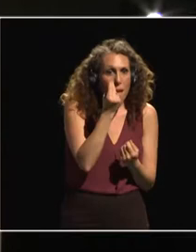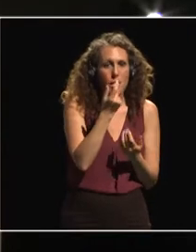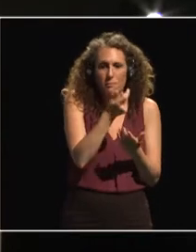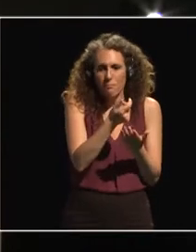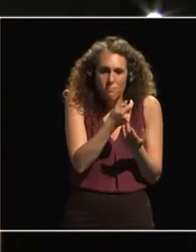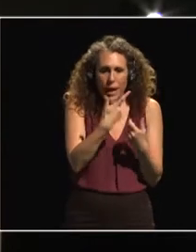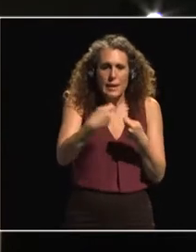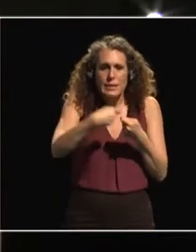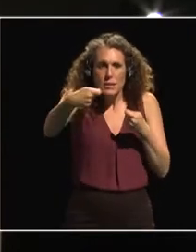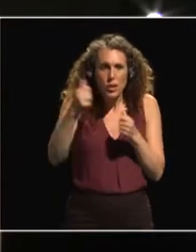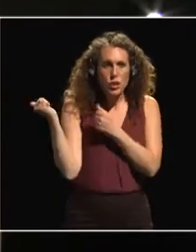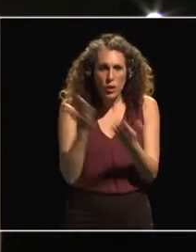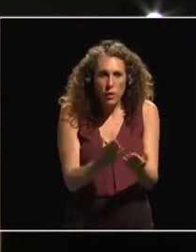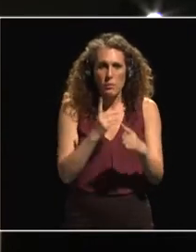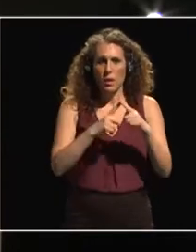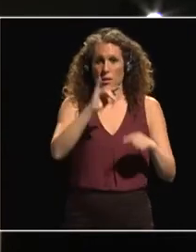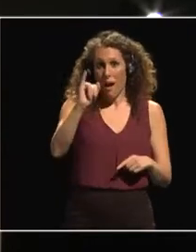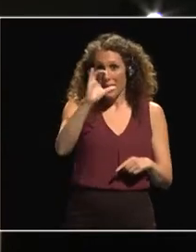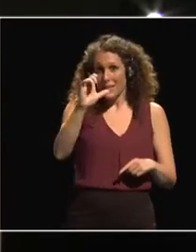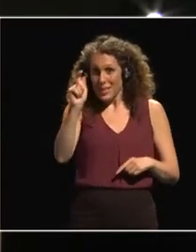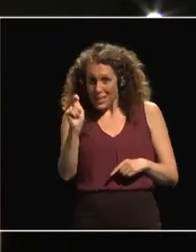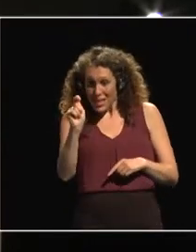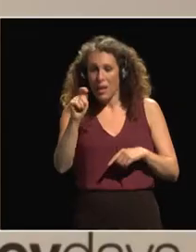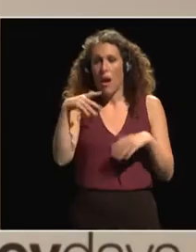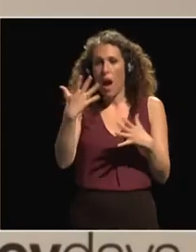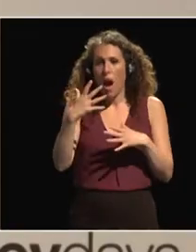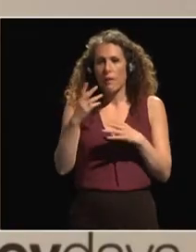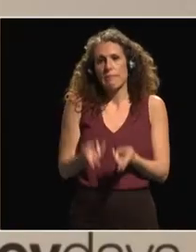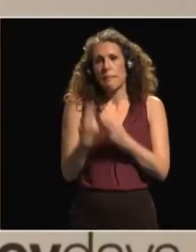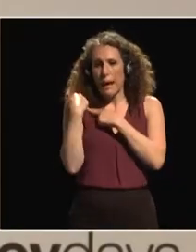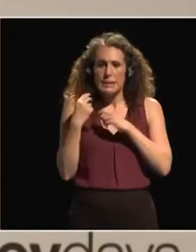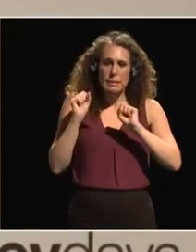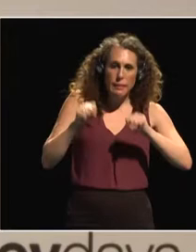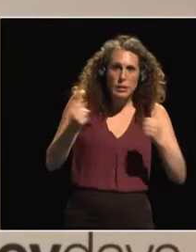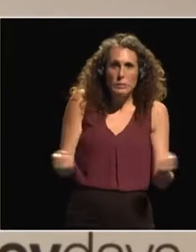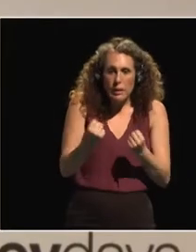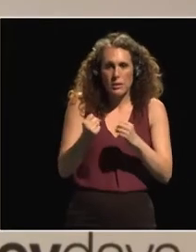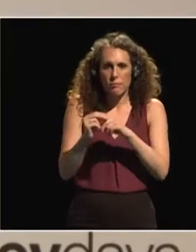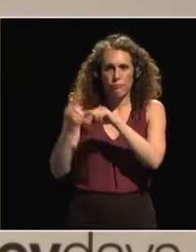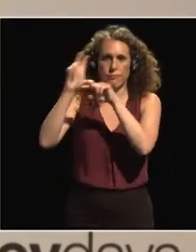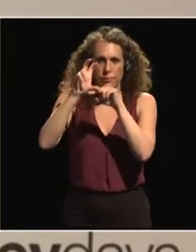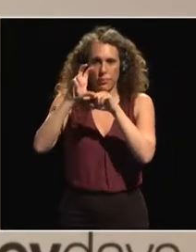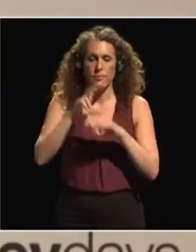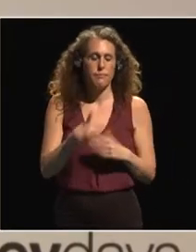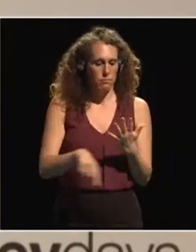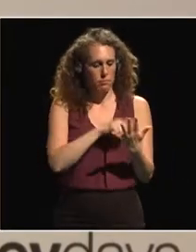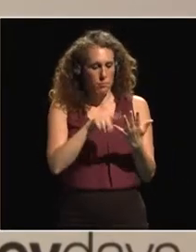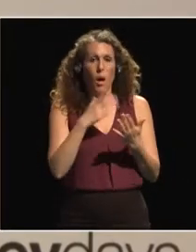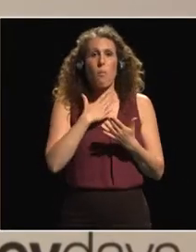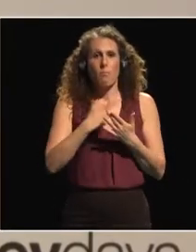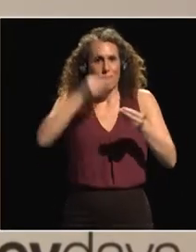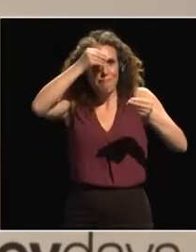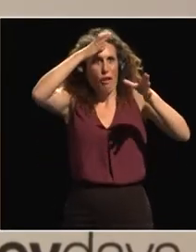extension services and ICTs and capacity development. Finally, we hope to share knowledge. Knowledge on policies and